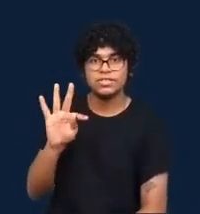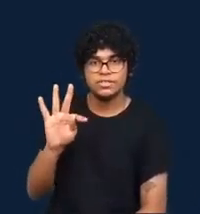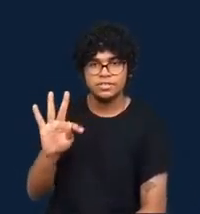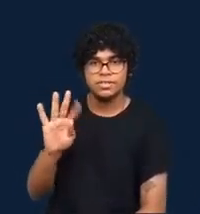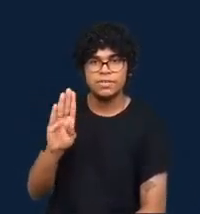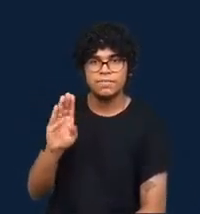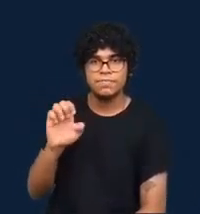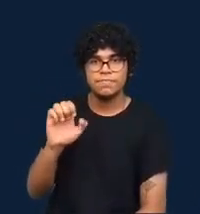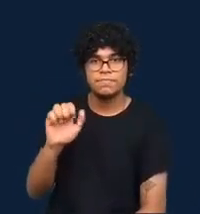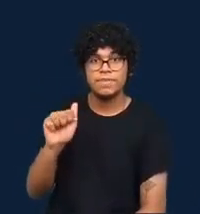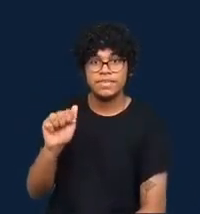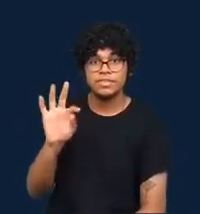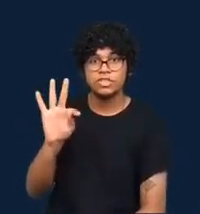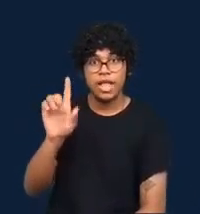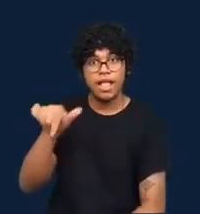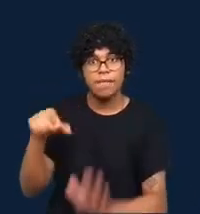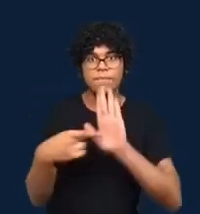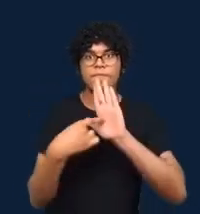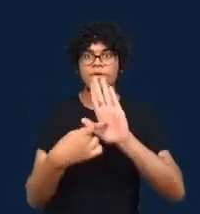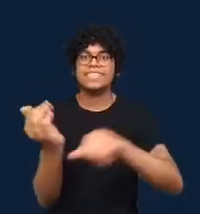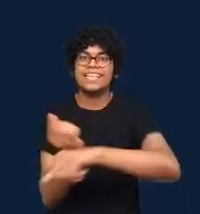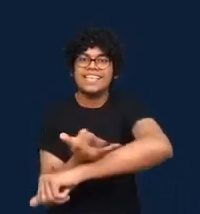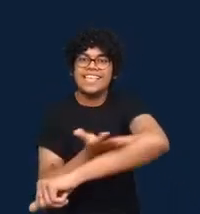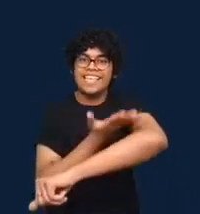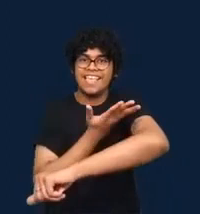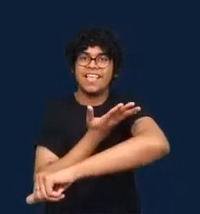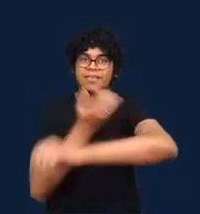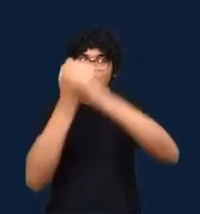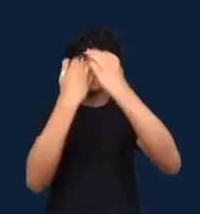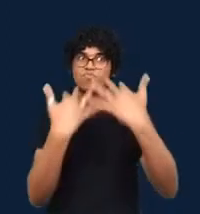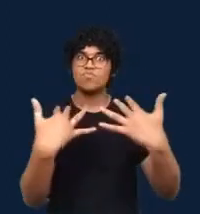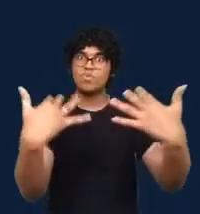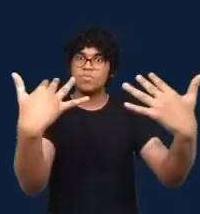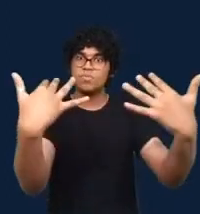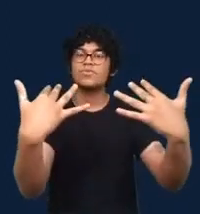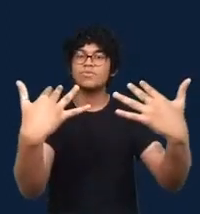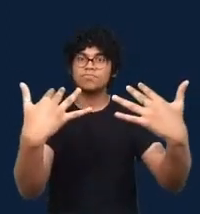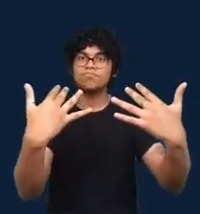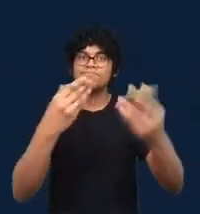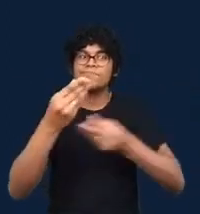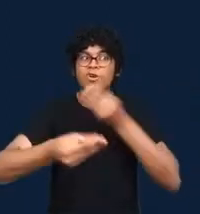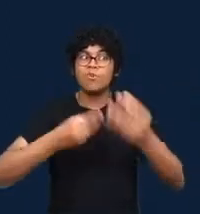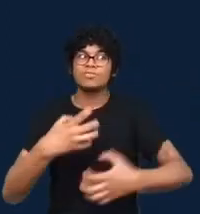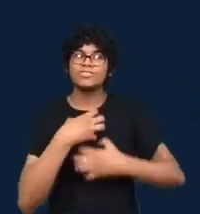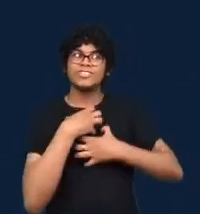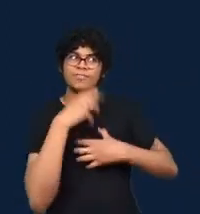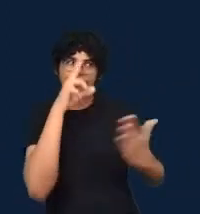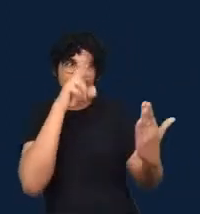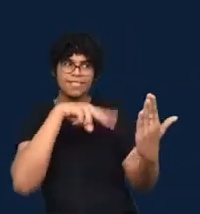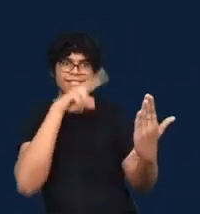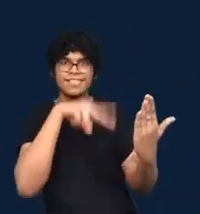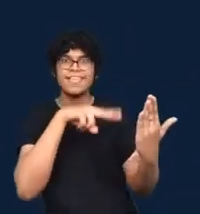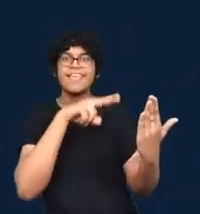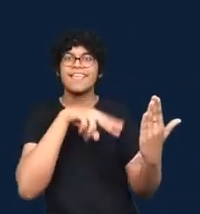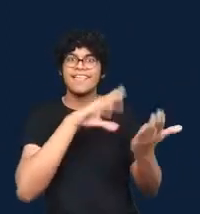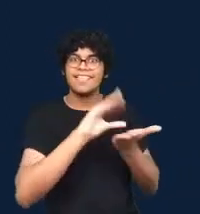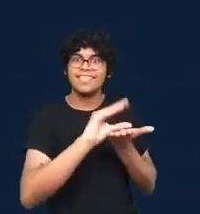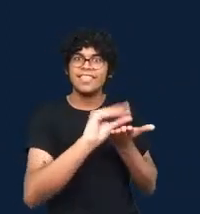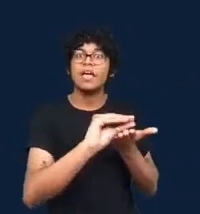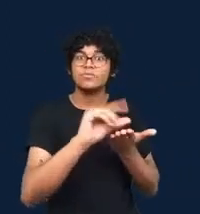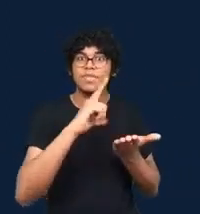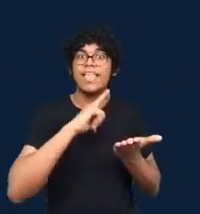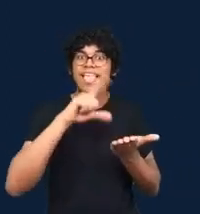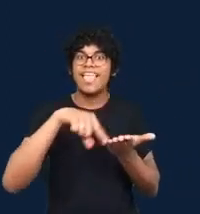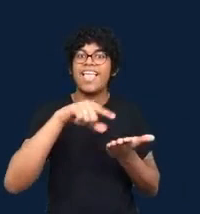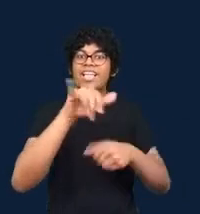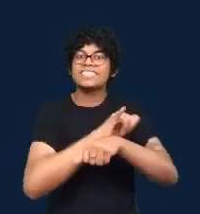surface to use so they make sure that the design communicates deference to journalistic judgment. It softens the blow